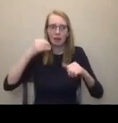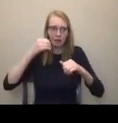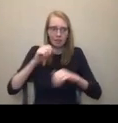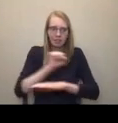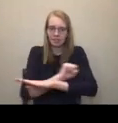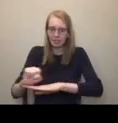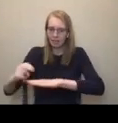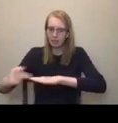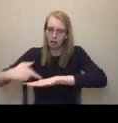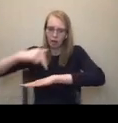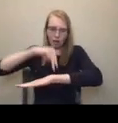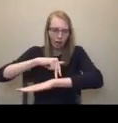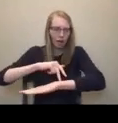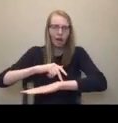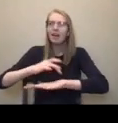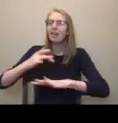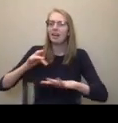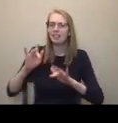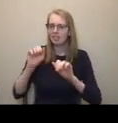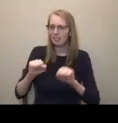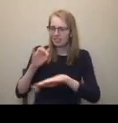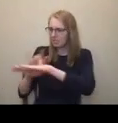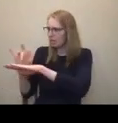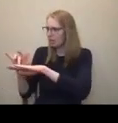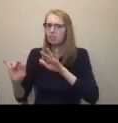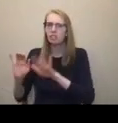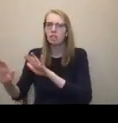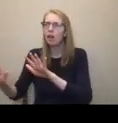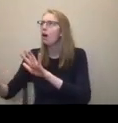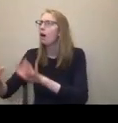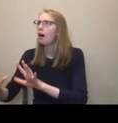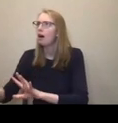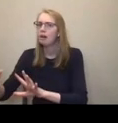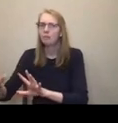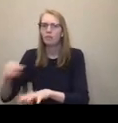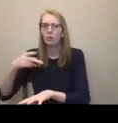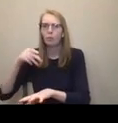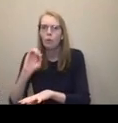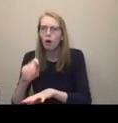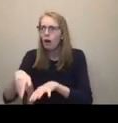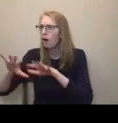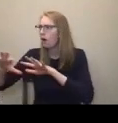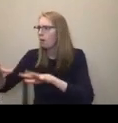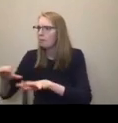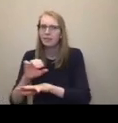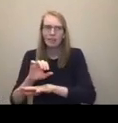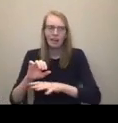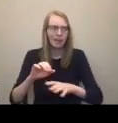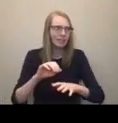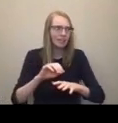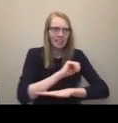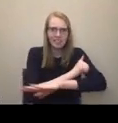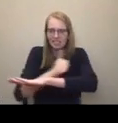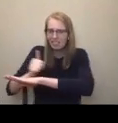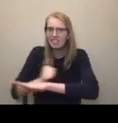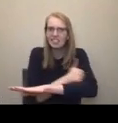basically, it's for people with low vision, people who are hypersensitive, they can feel the set, they can get an understanding of the spatial relationships, they